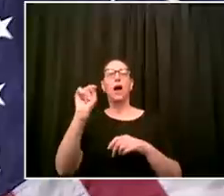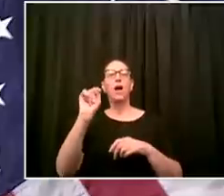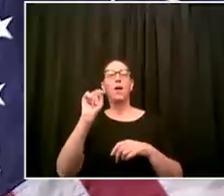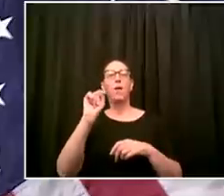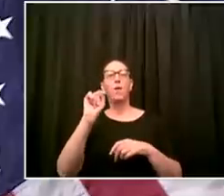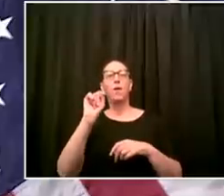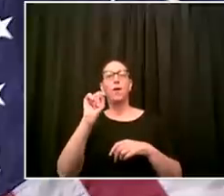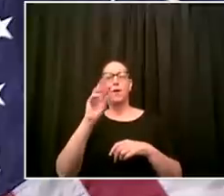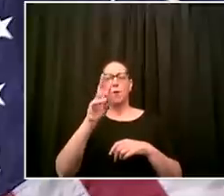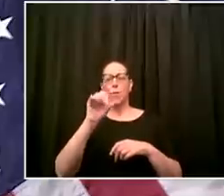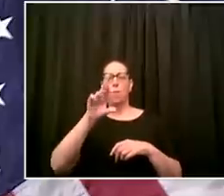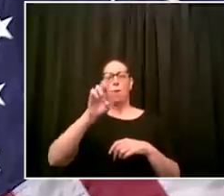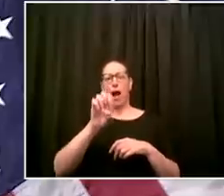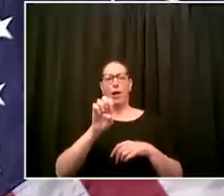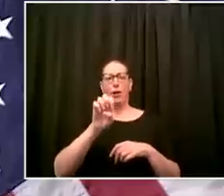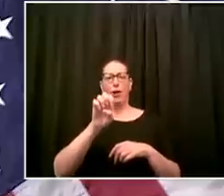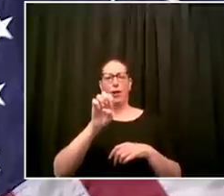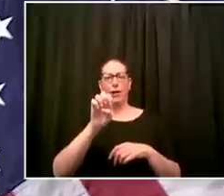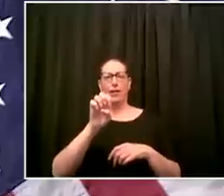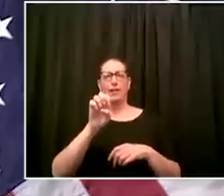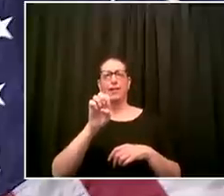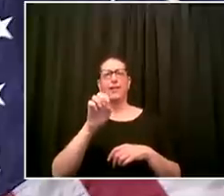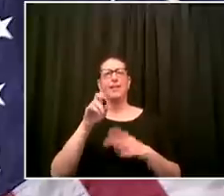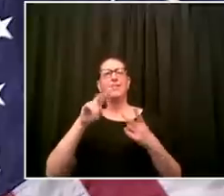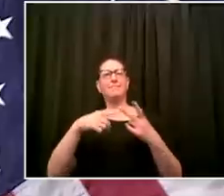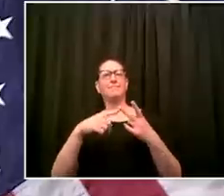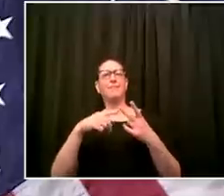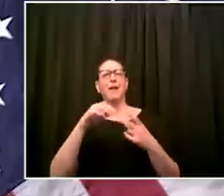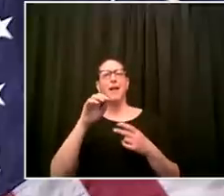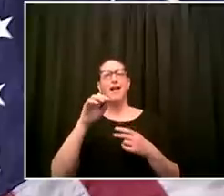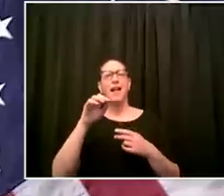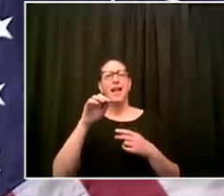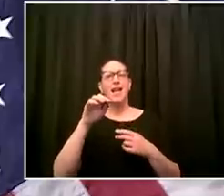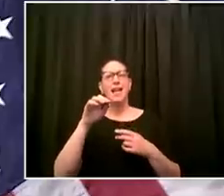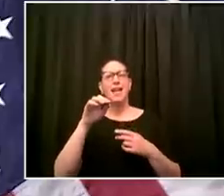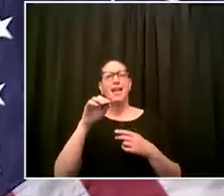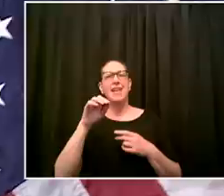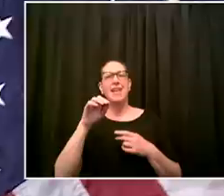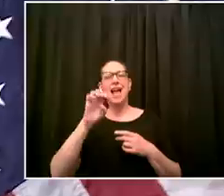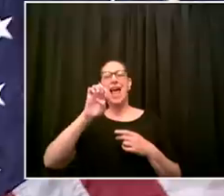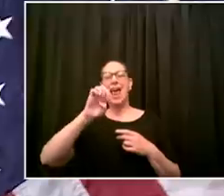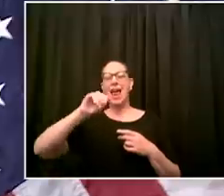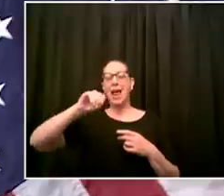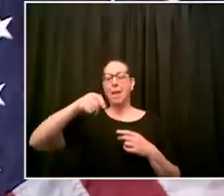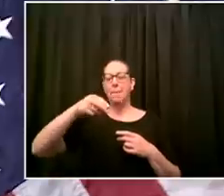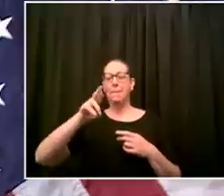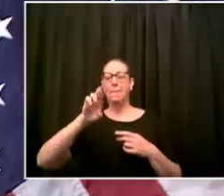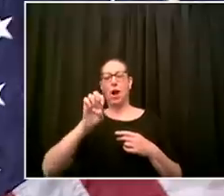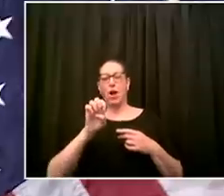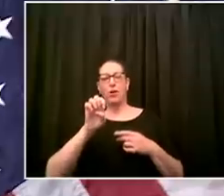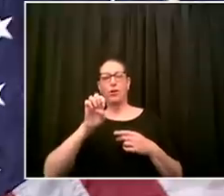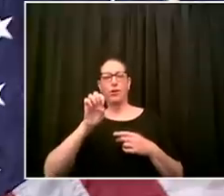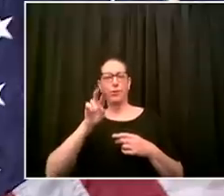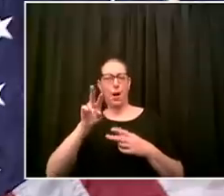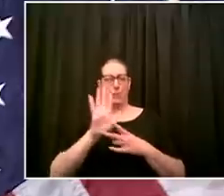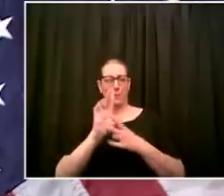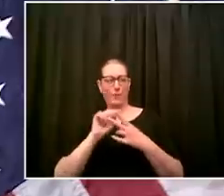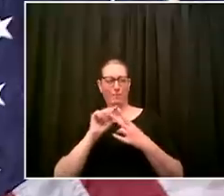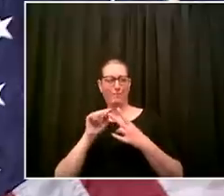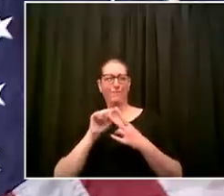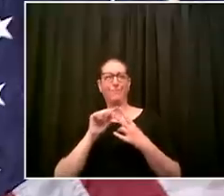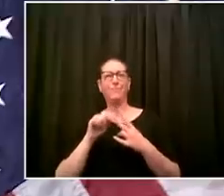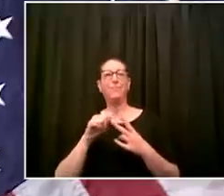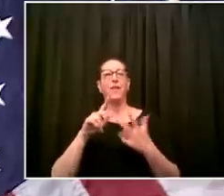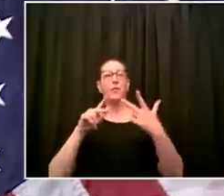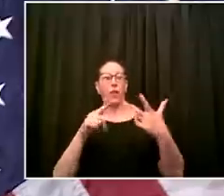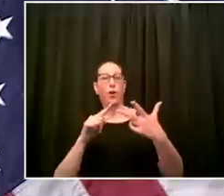many ways a very intriguing show and now we are watching billions which we never watched when it first came out so we're going through that from the beginning